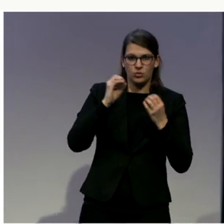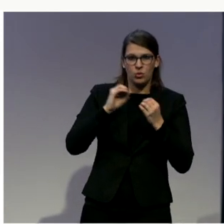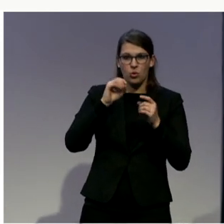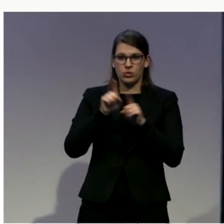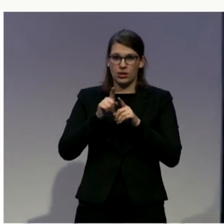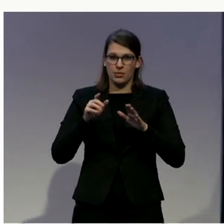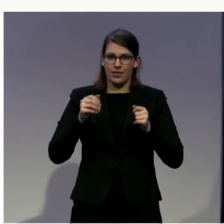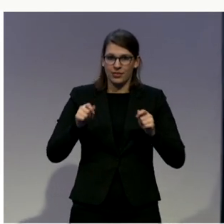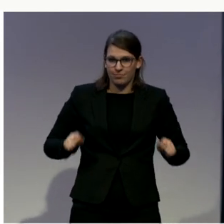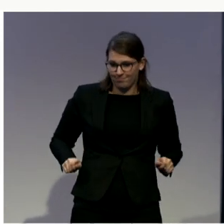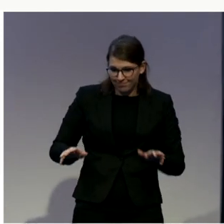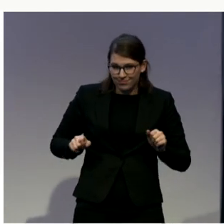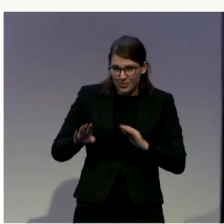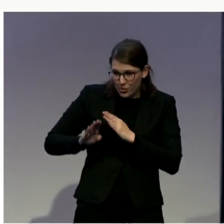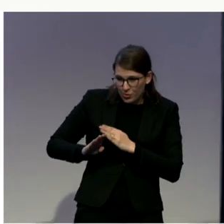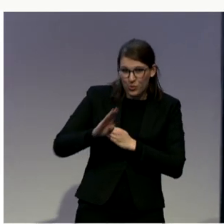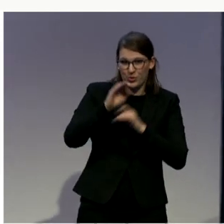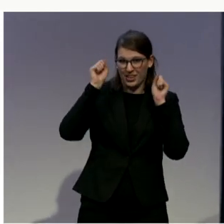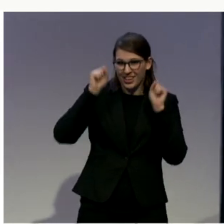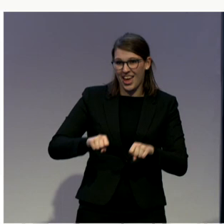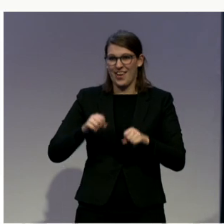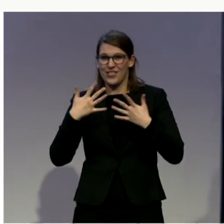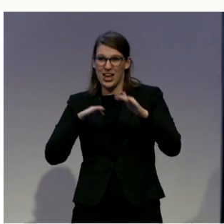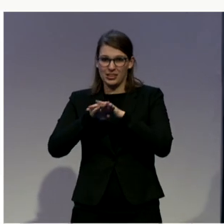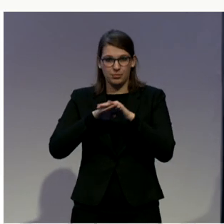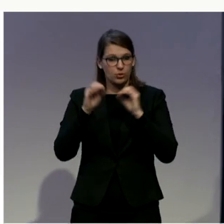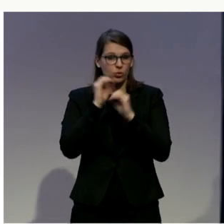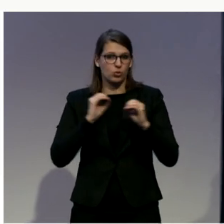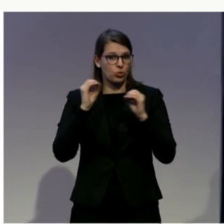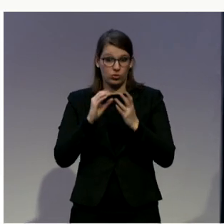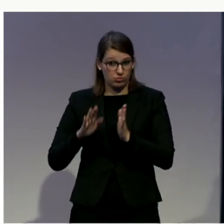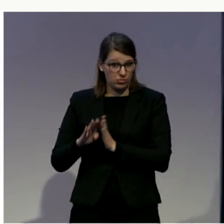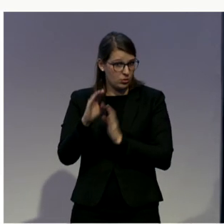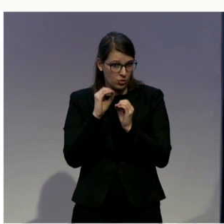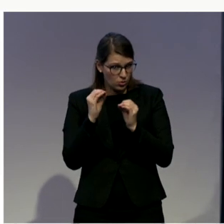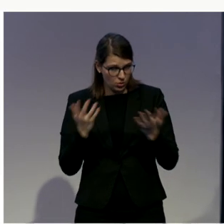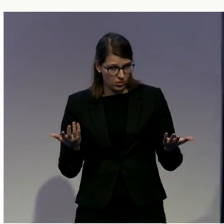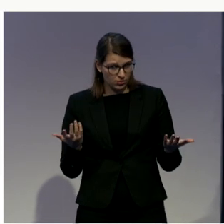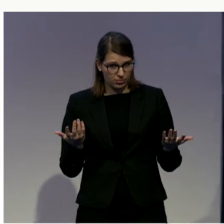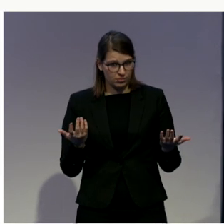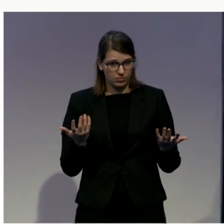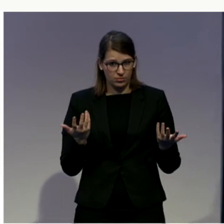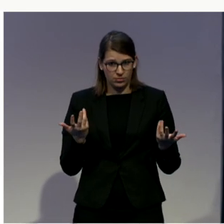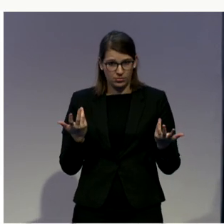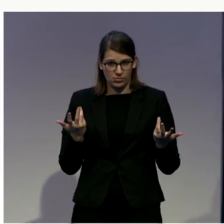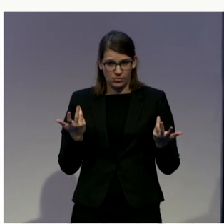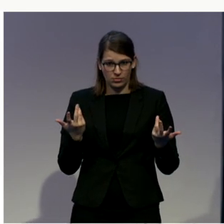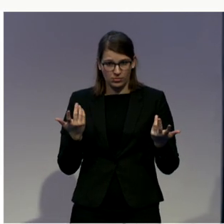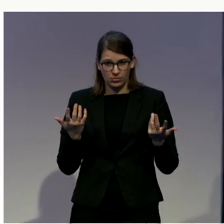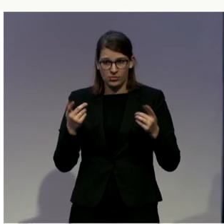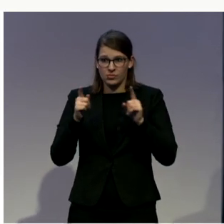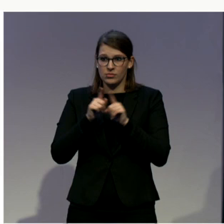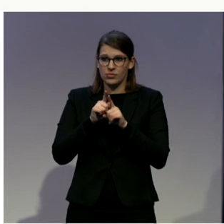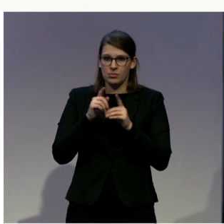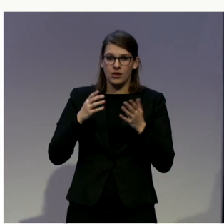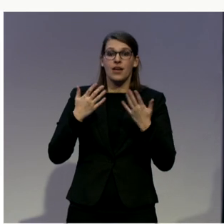accessible now, everybody can come. But the needs of persons with disabilities are very diverse. And I think